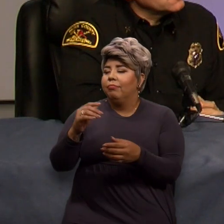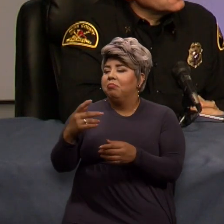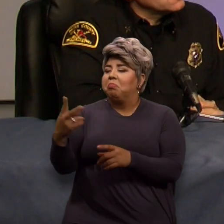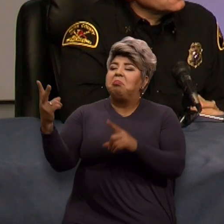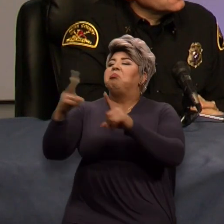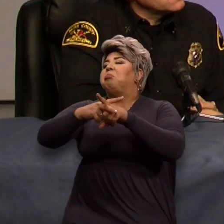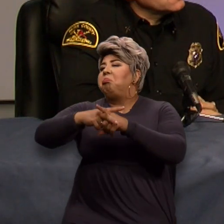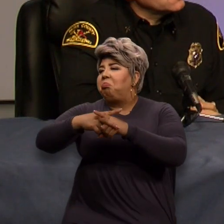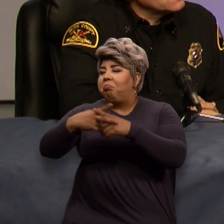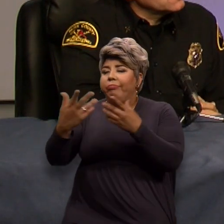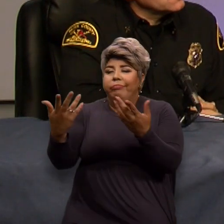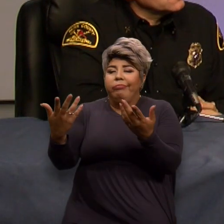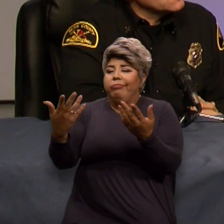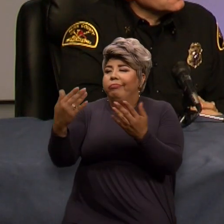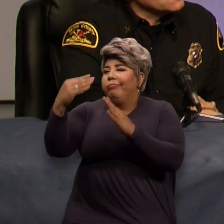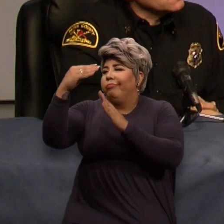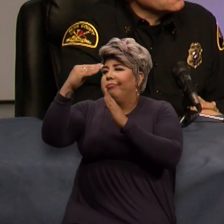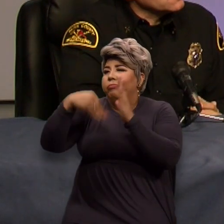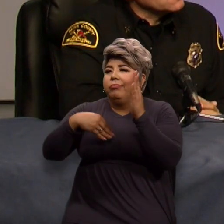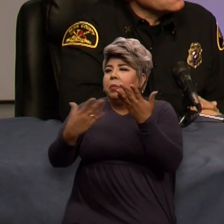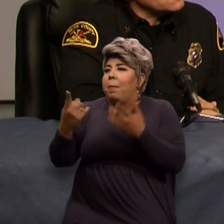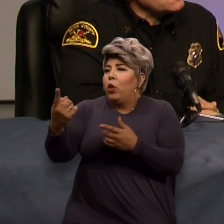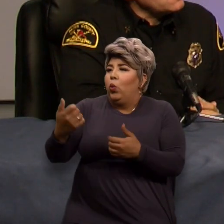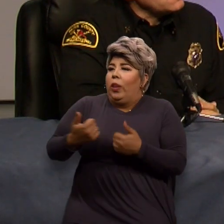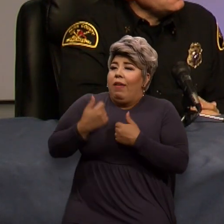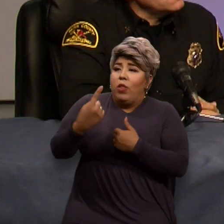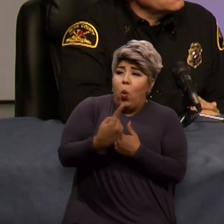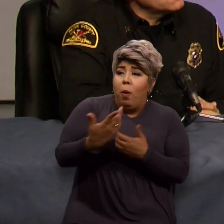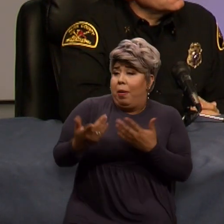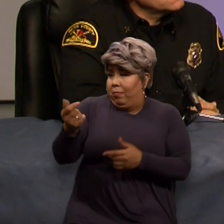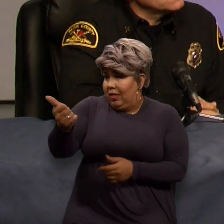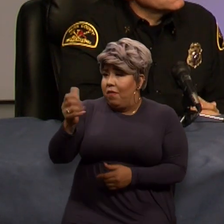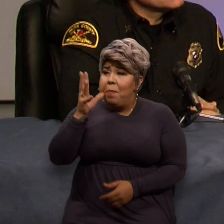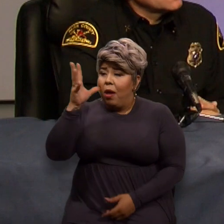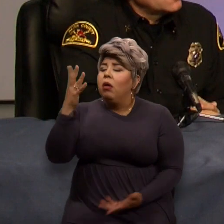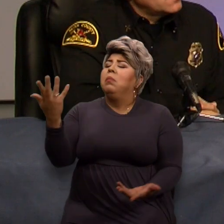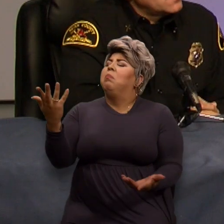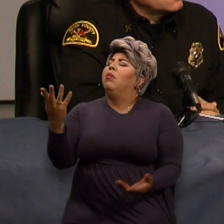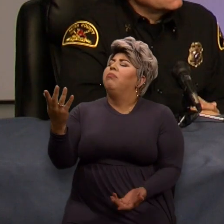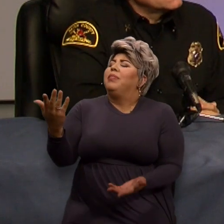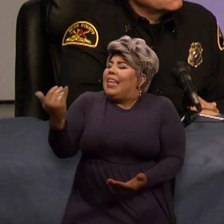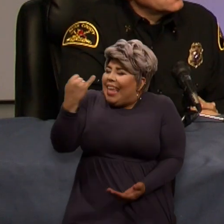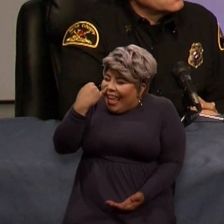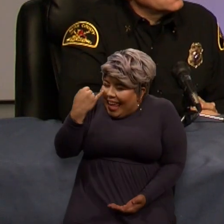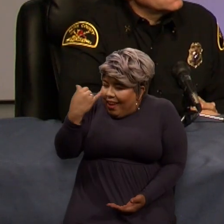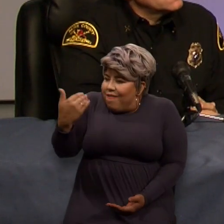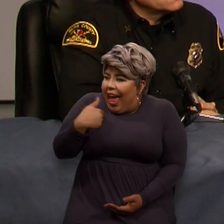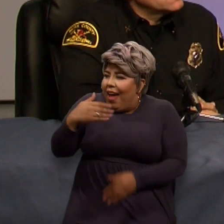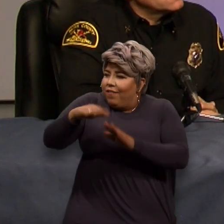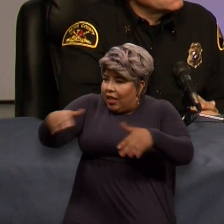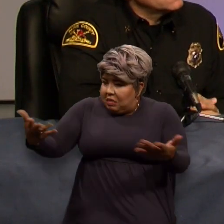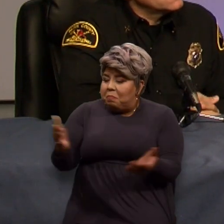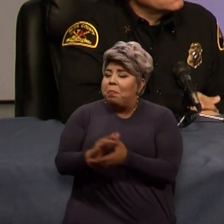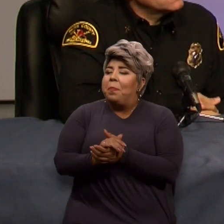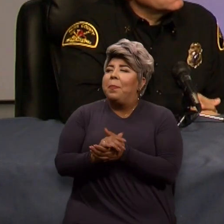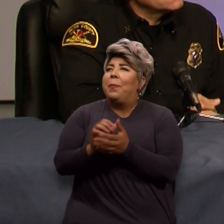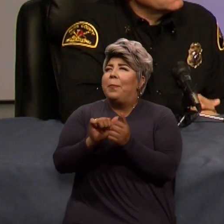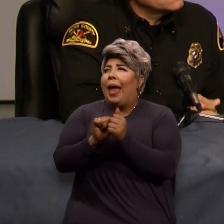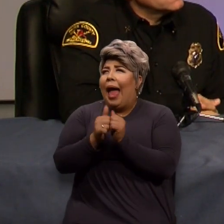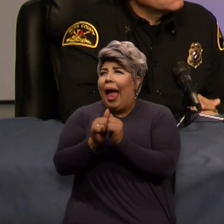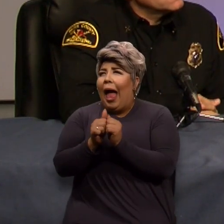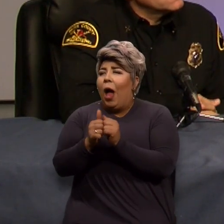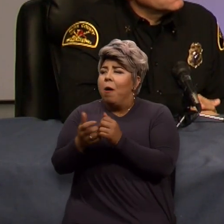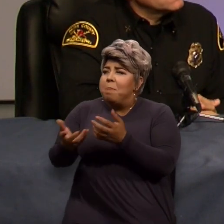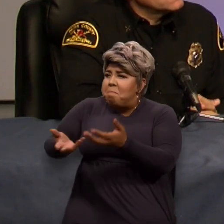you're a parent, maybe you live alone, but what about if you have kids? Where do you start the conversation with kids and